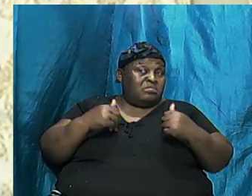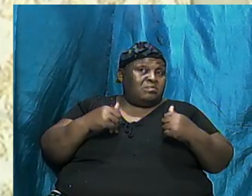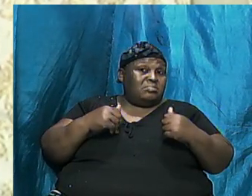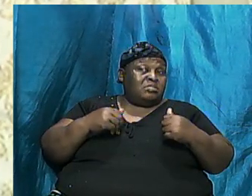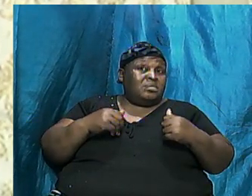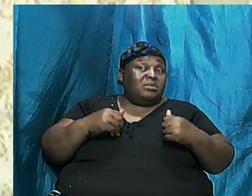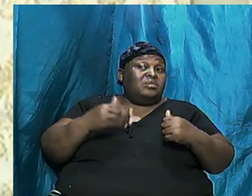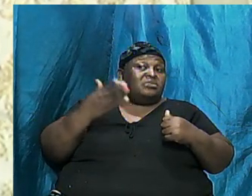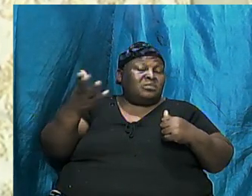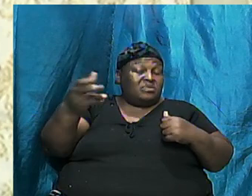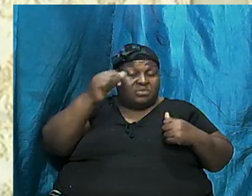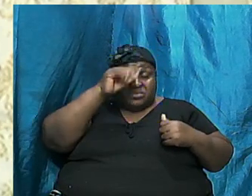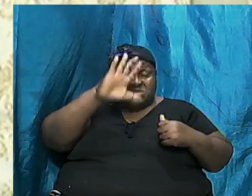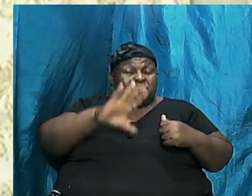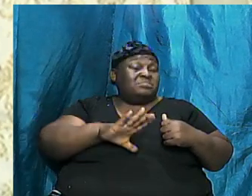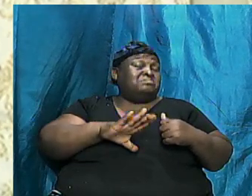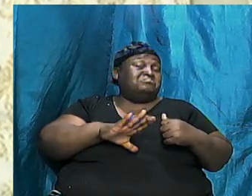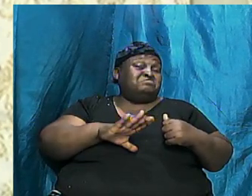Those Men